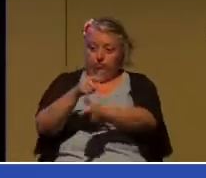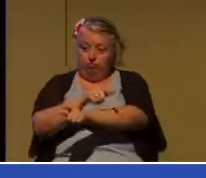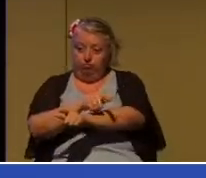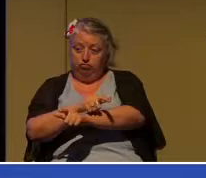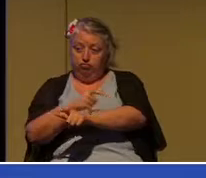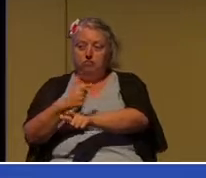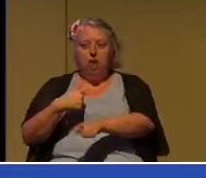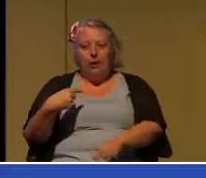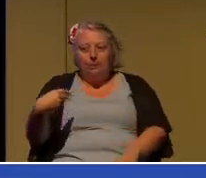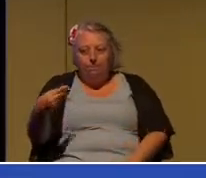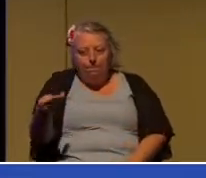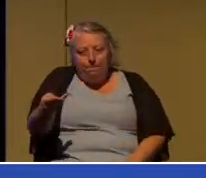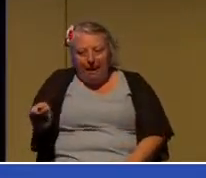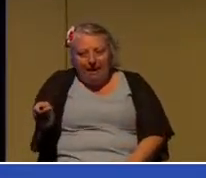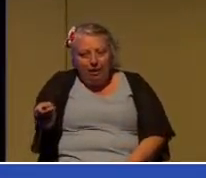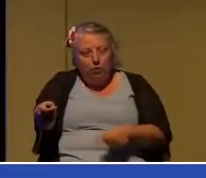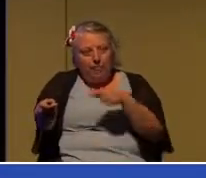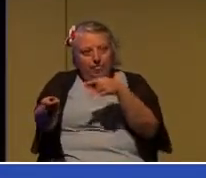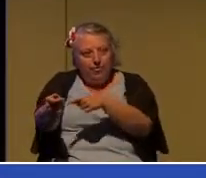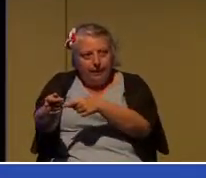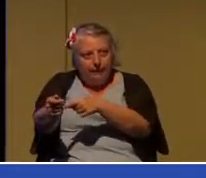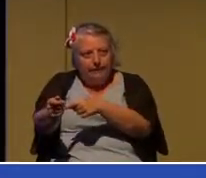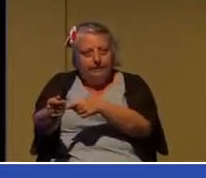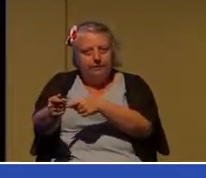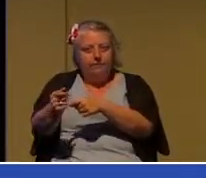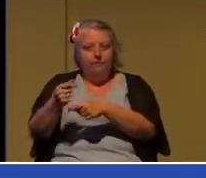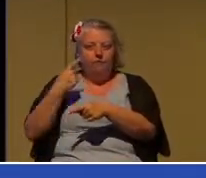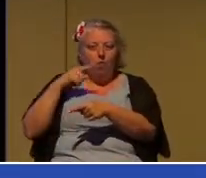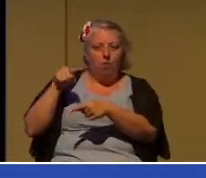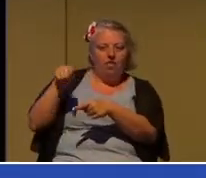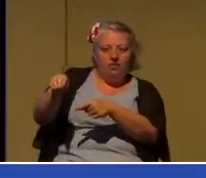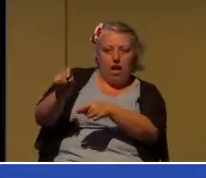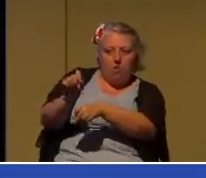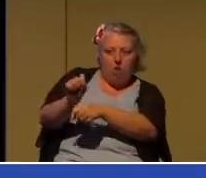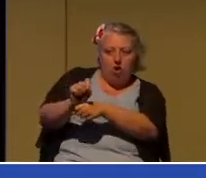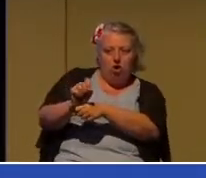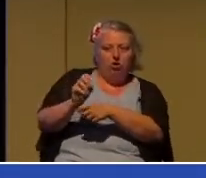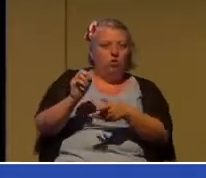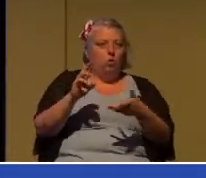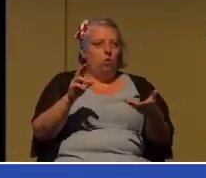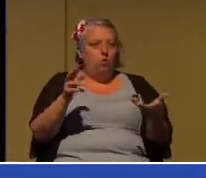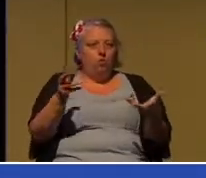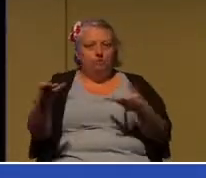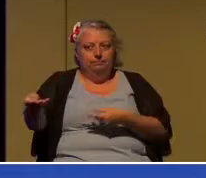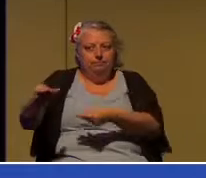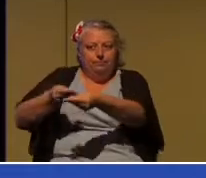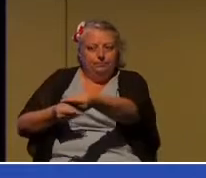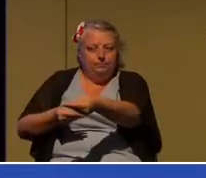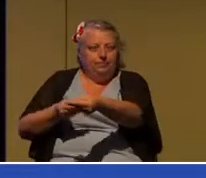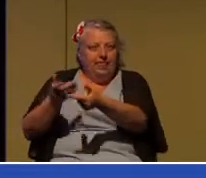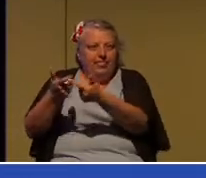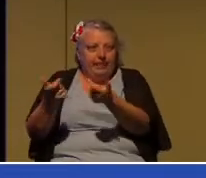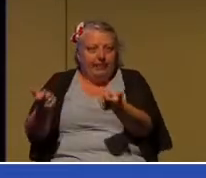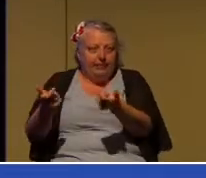you this much if you will do this for me. A third